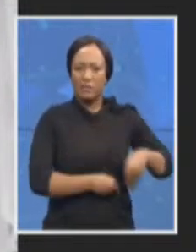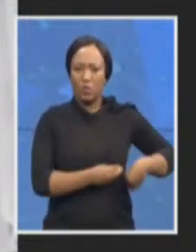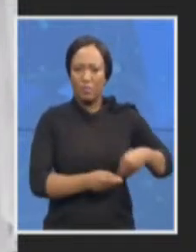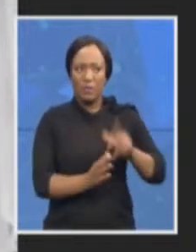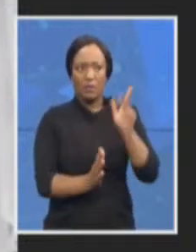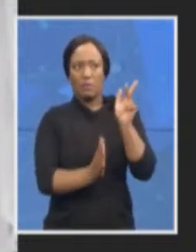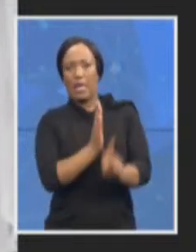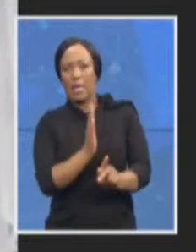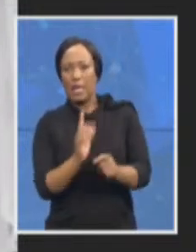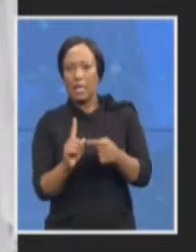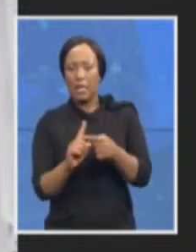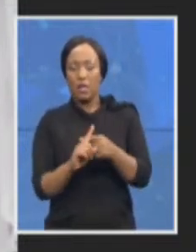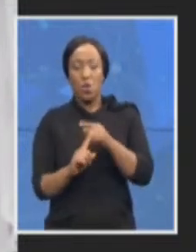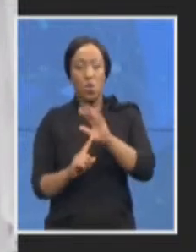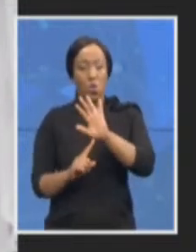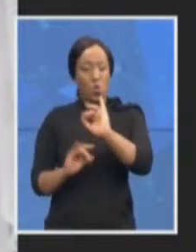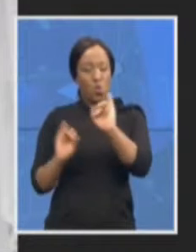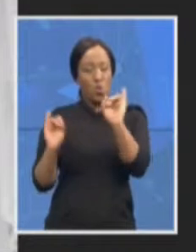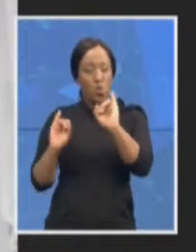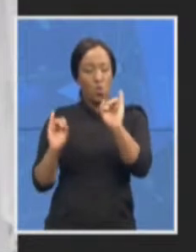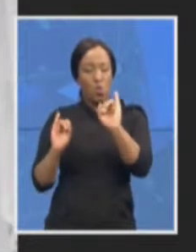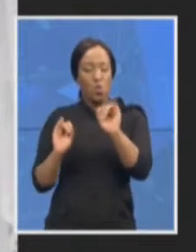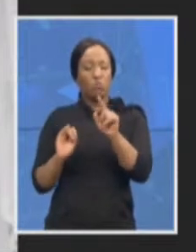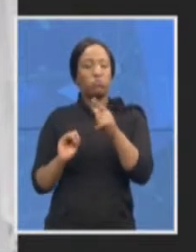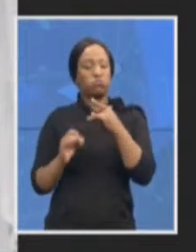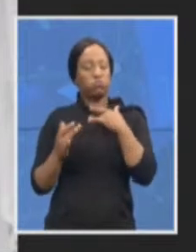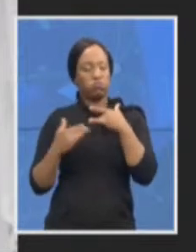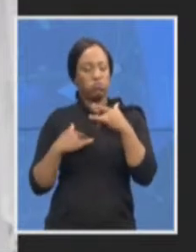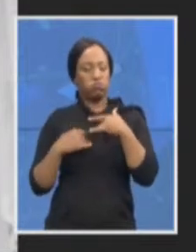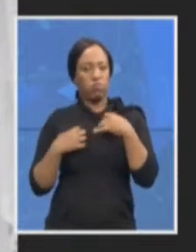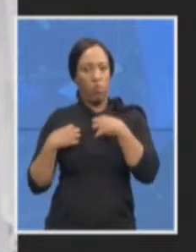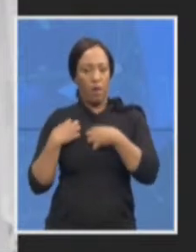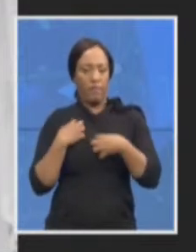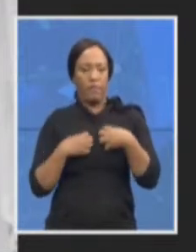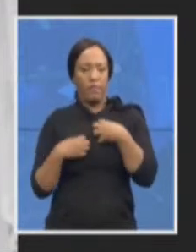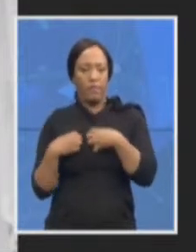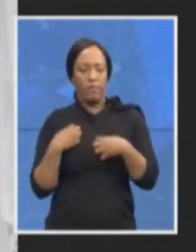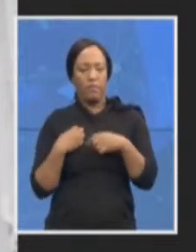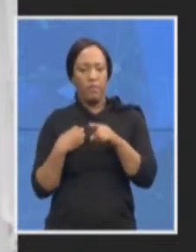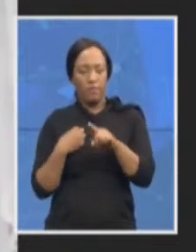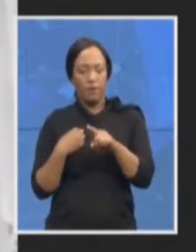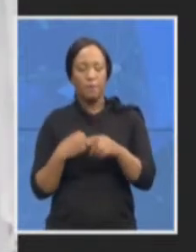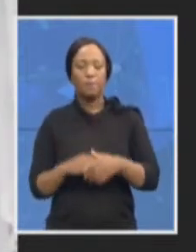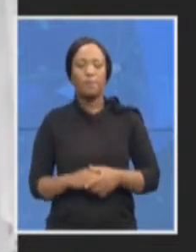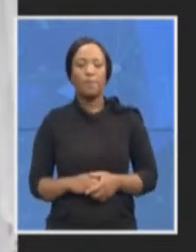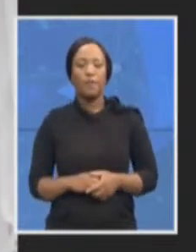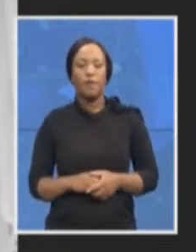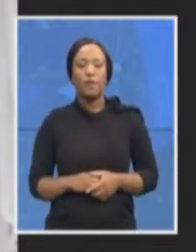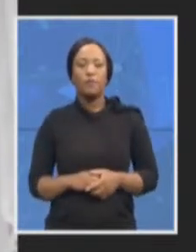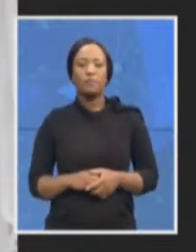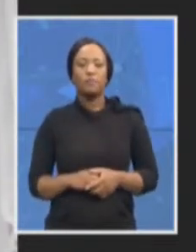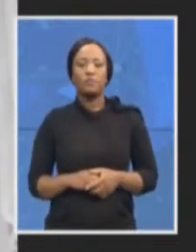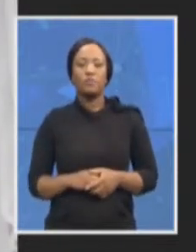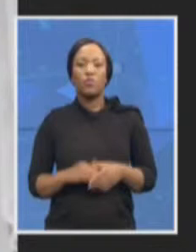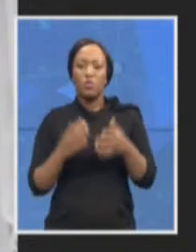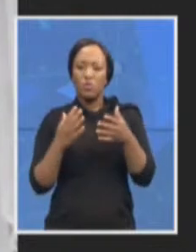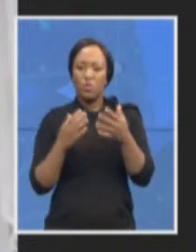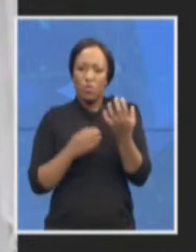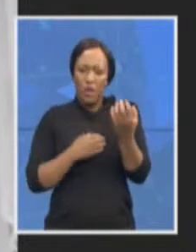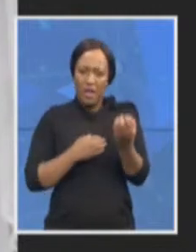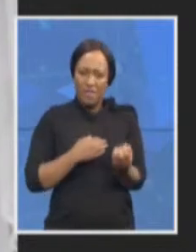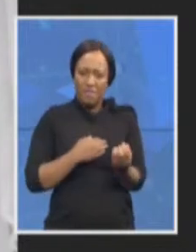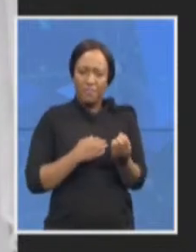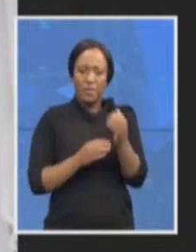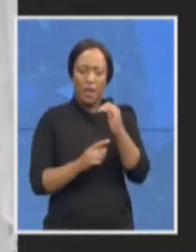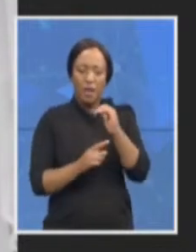in this country we do have a witness protection program but that is